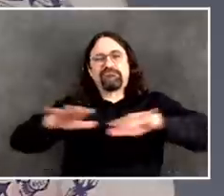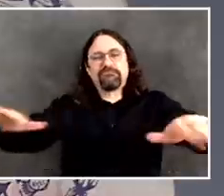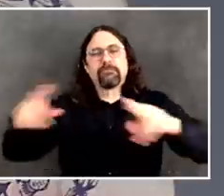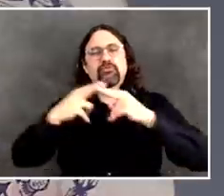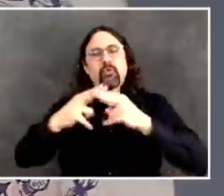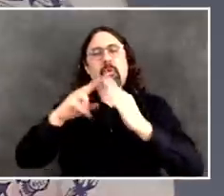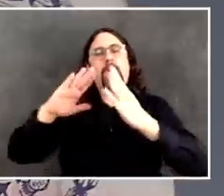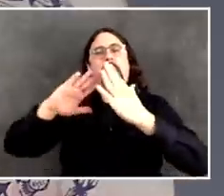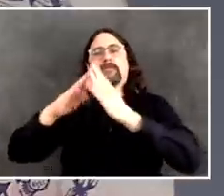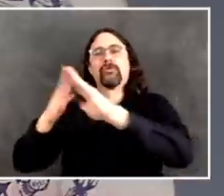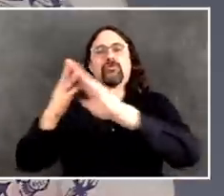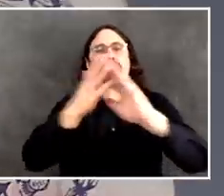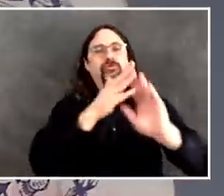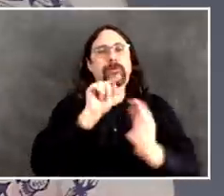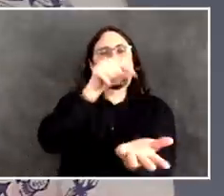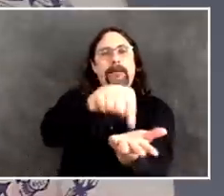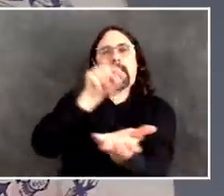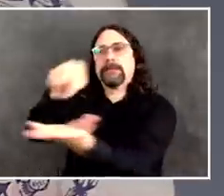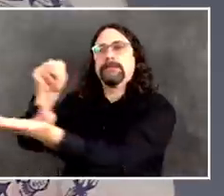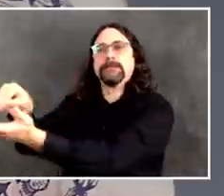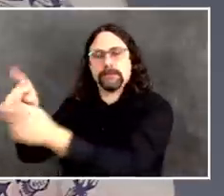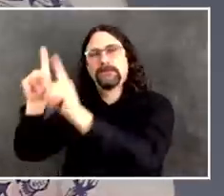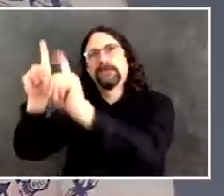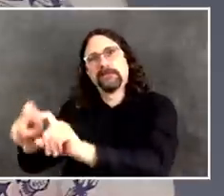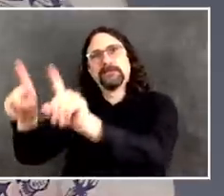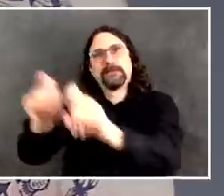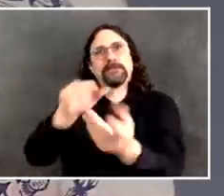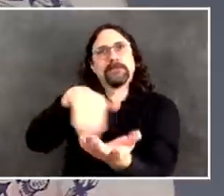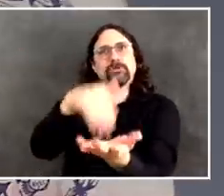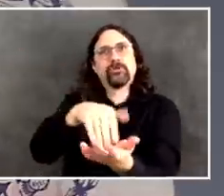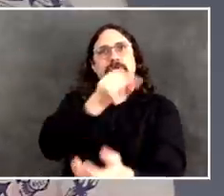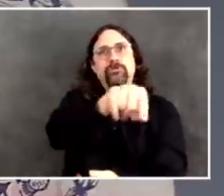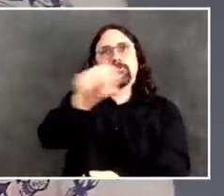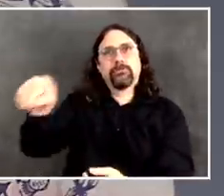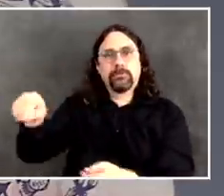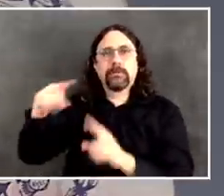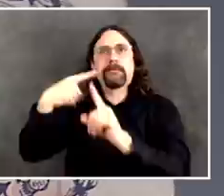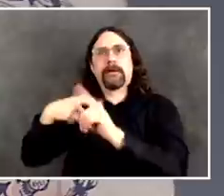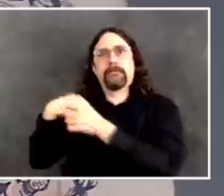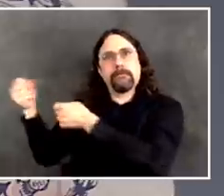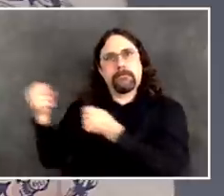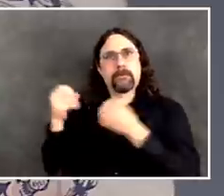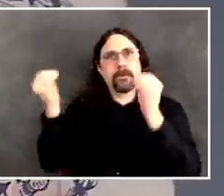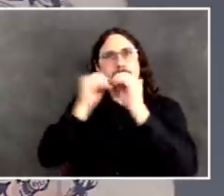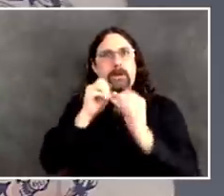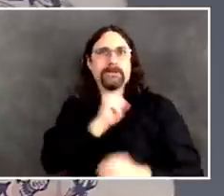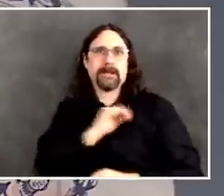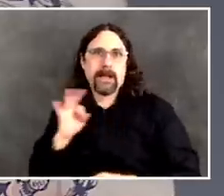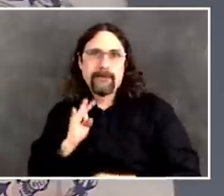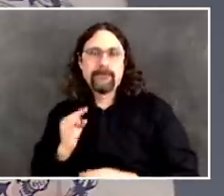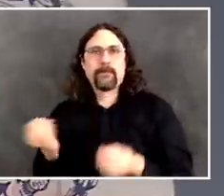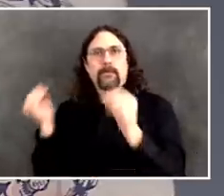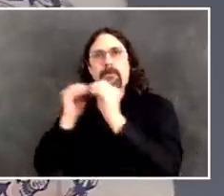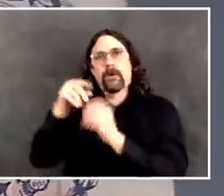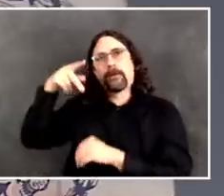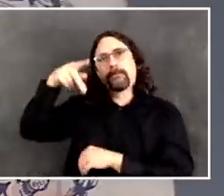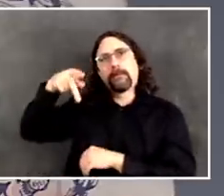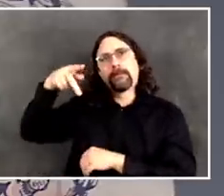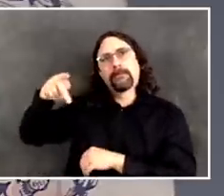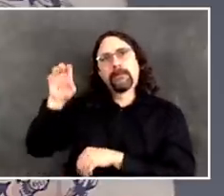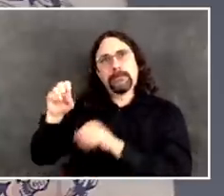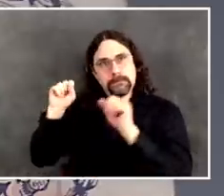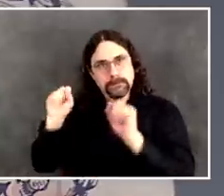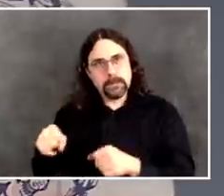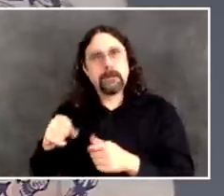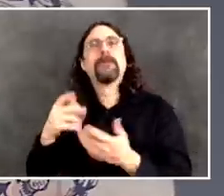to increase steadily. The numbers I want to get to certainly begins with many tens